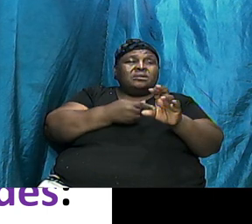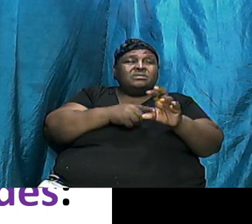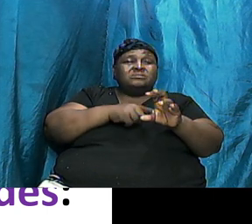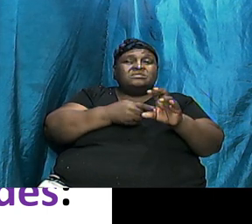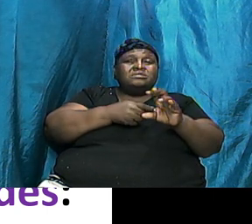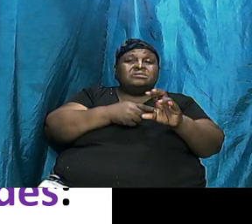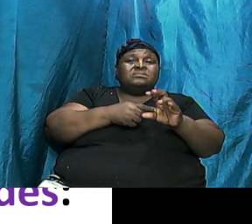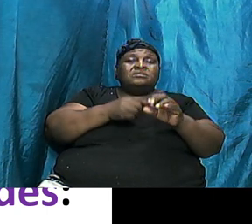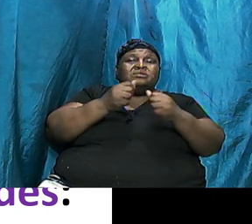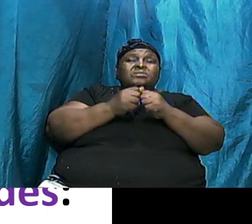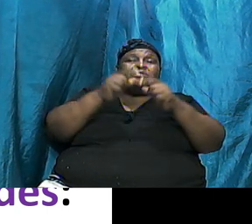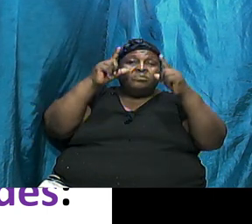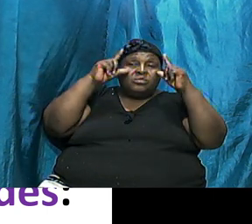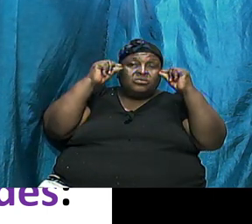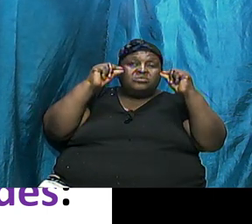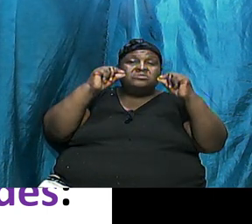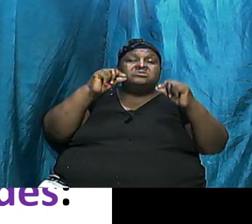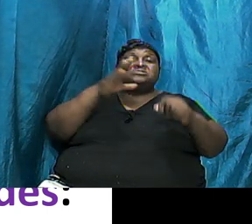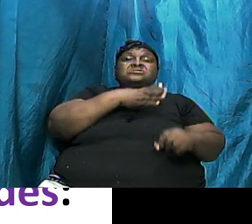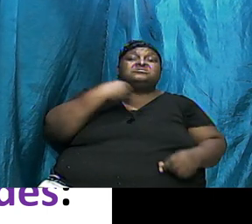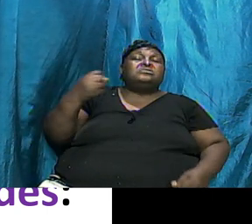With Moses And Aaron